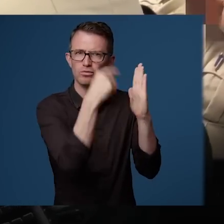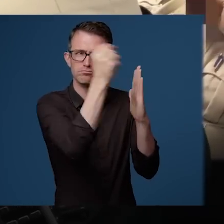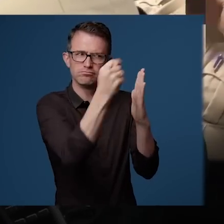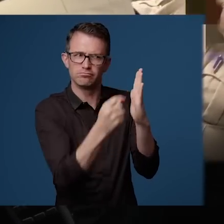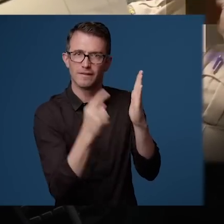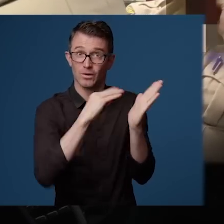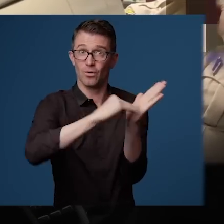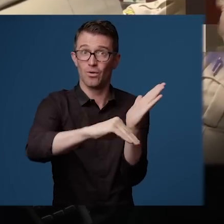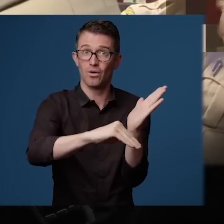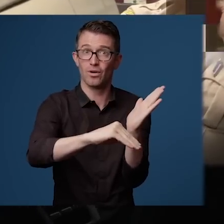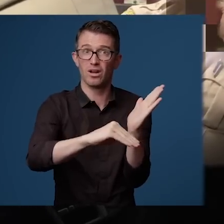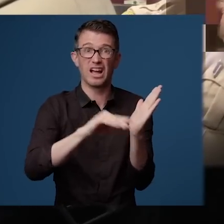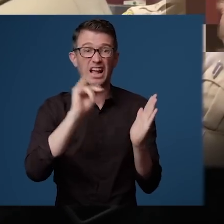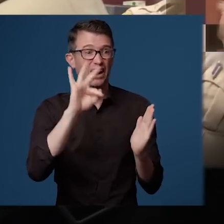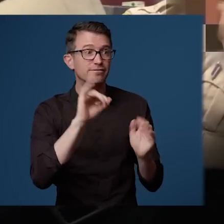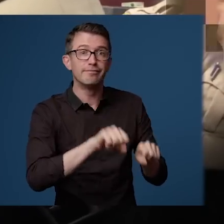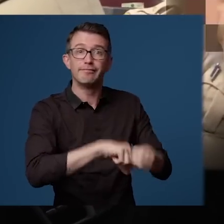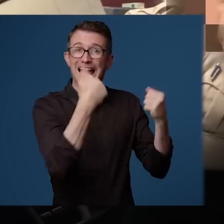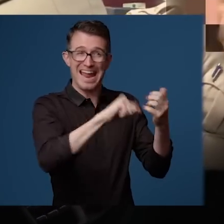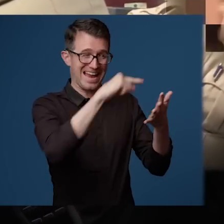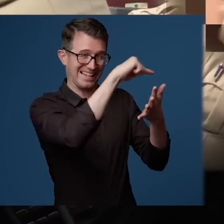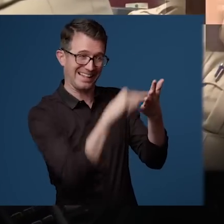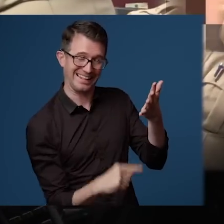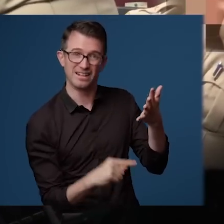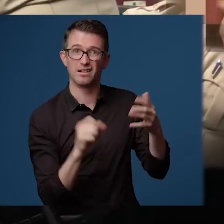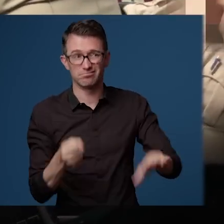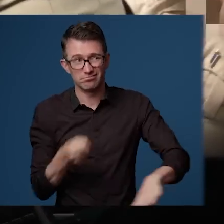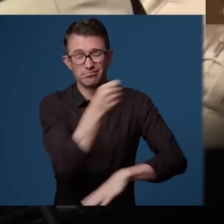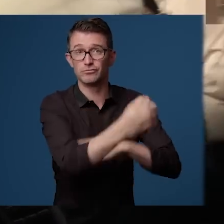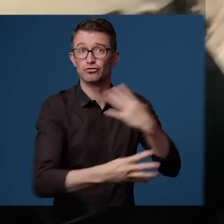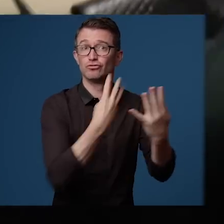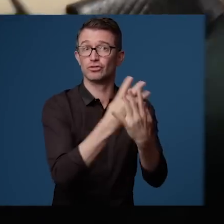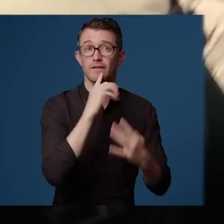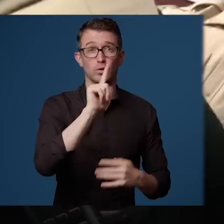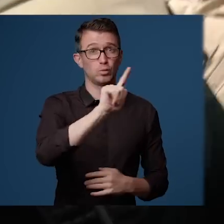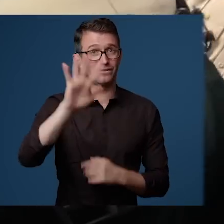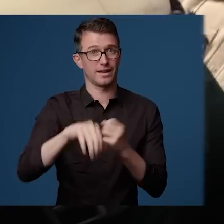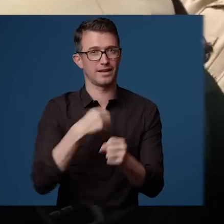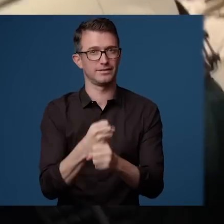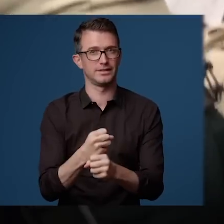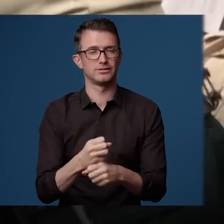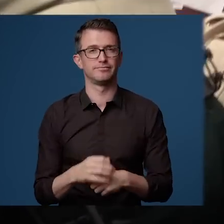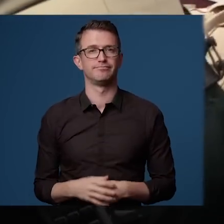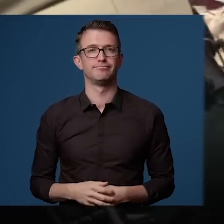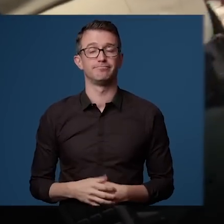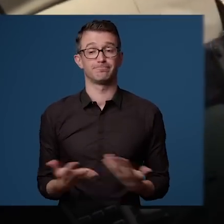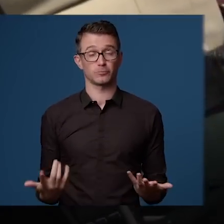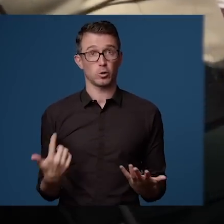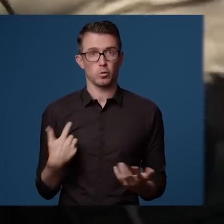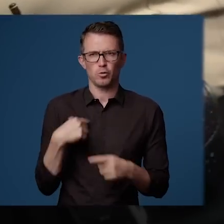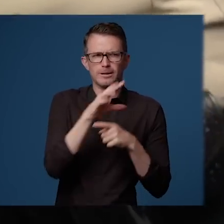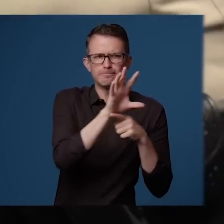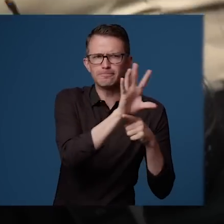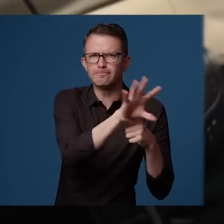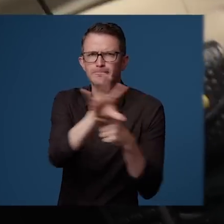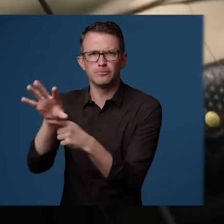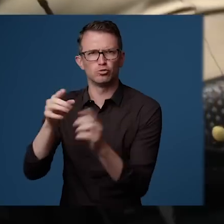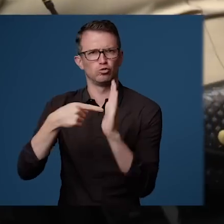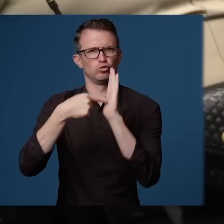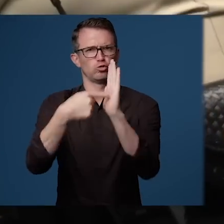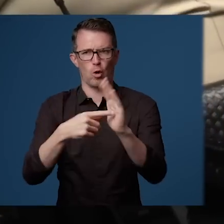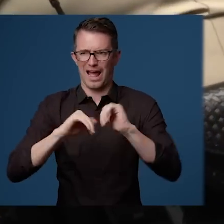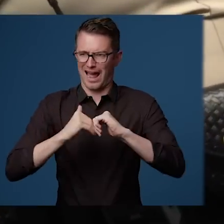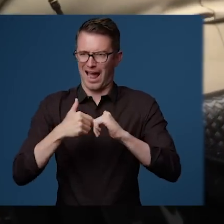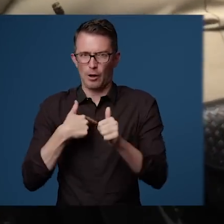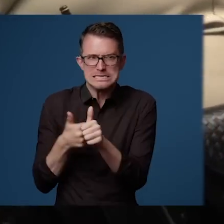with the requirements of his release. And if he violated any of them he could be sent back to prison for 25 years. I shot this footage as we tried to